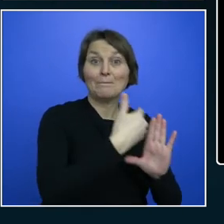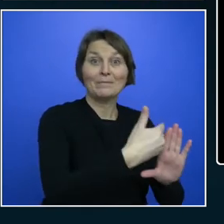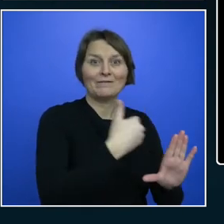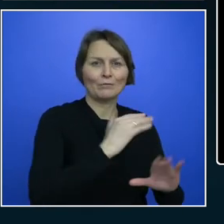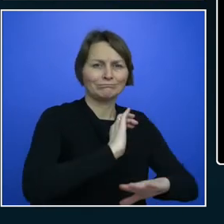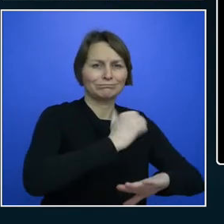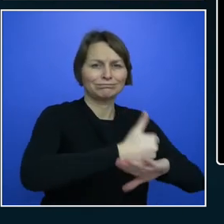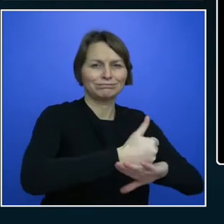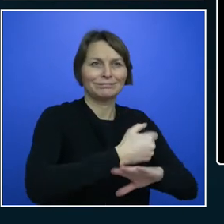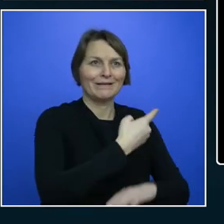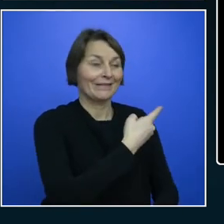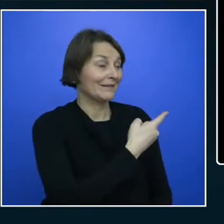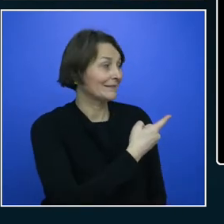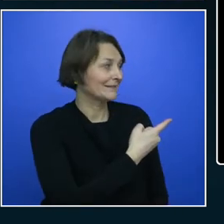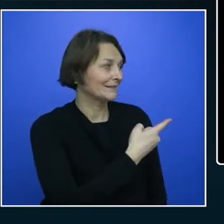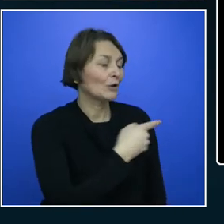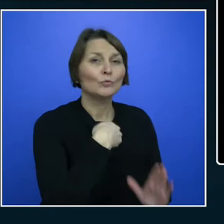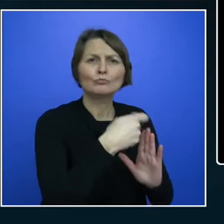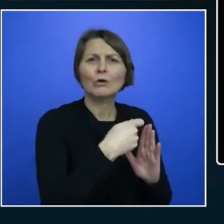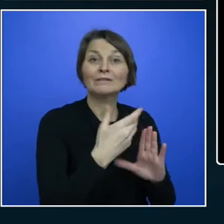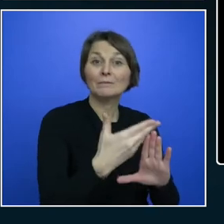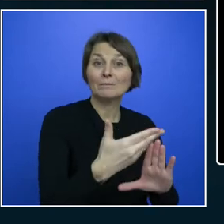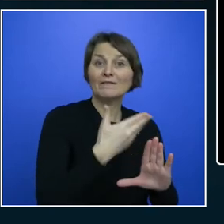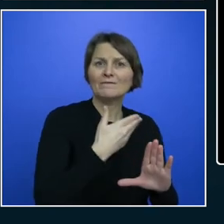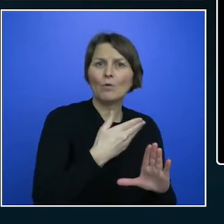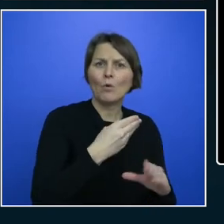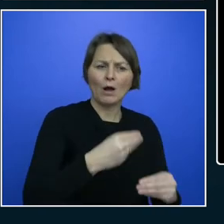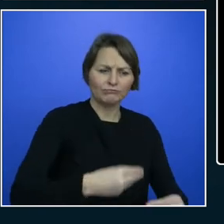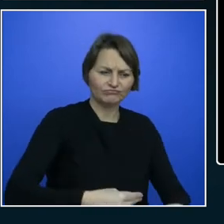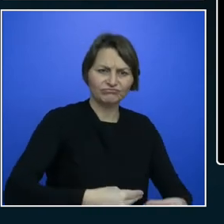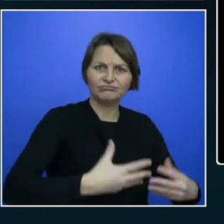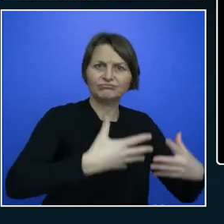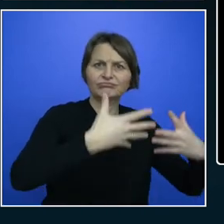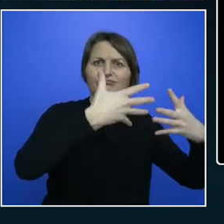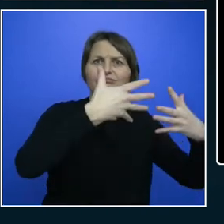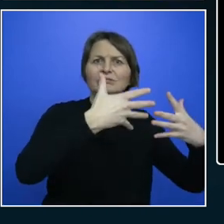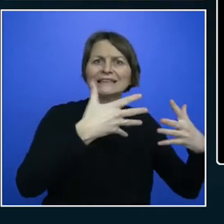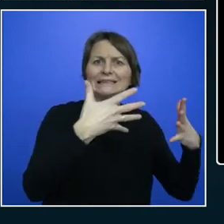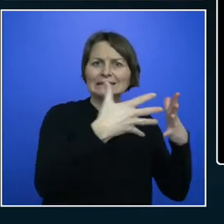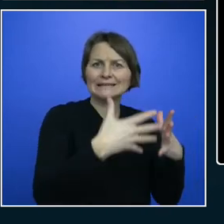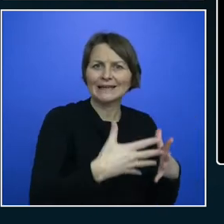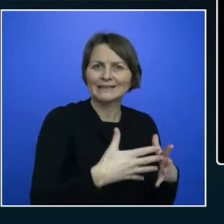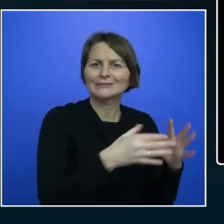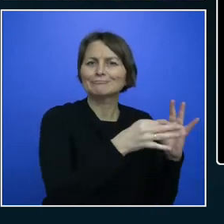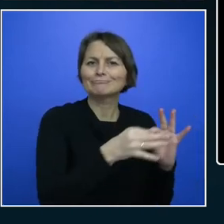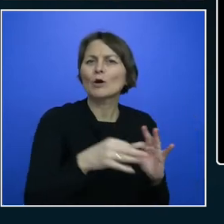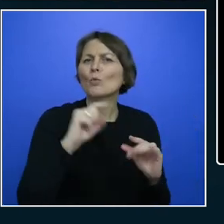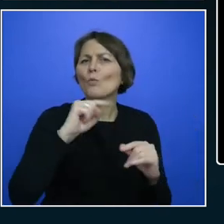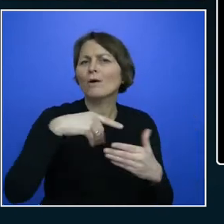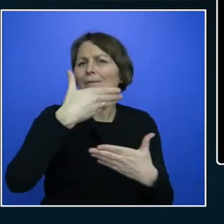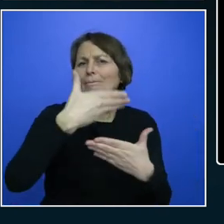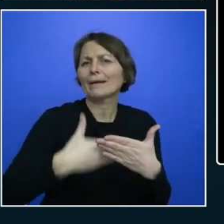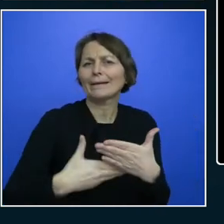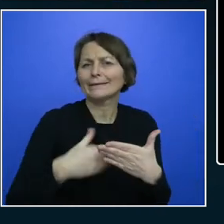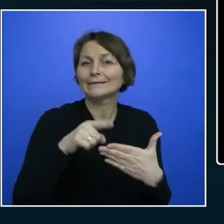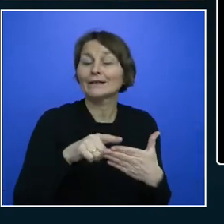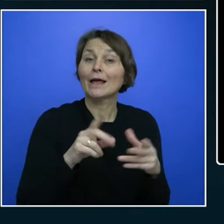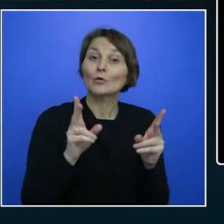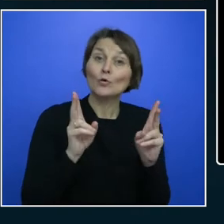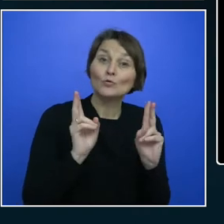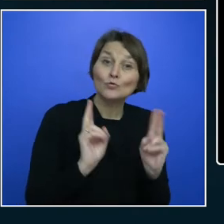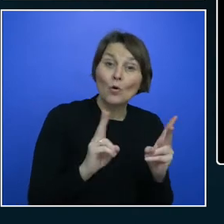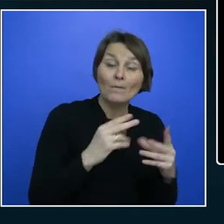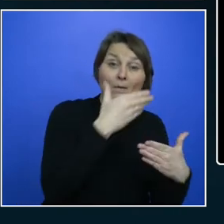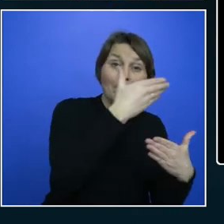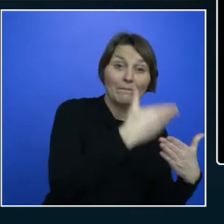project here has all my test results for a very simple page there. It's got a normal page there. And